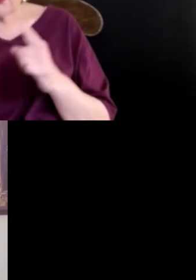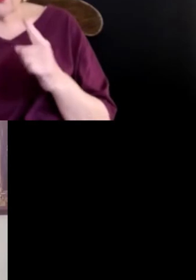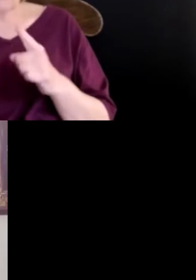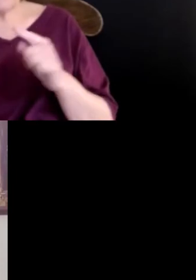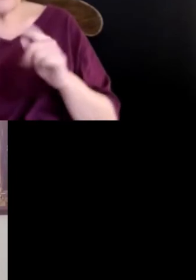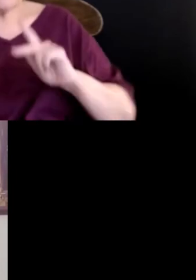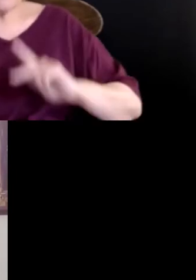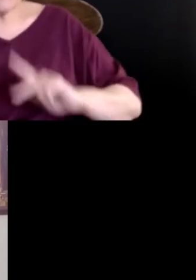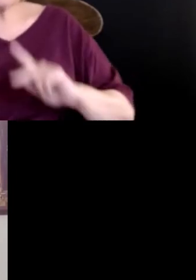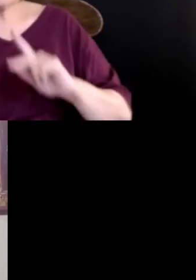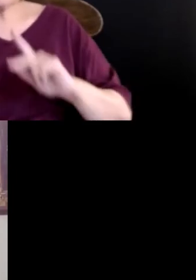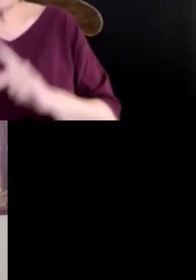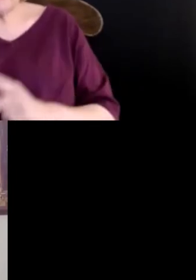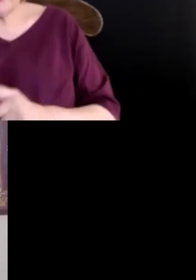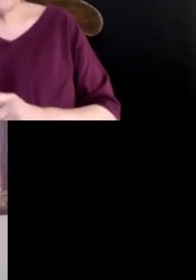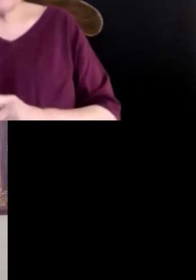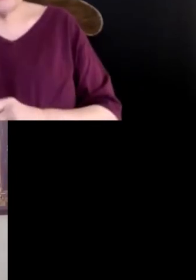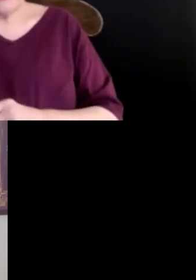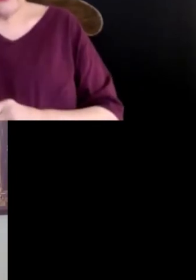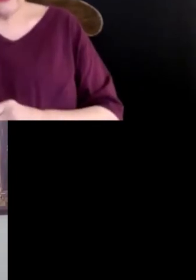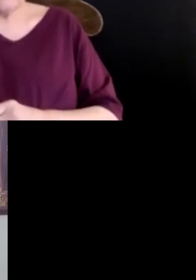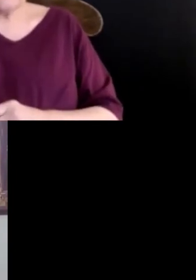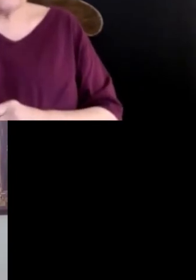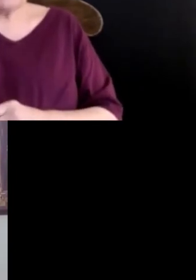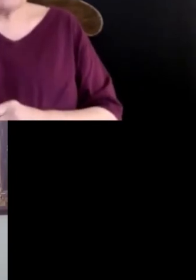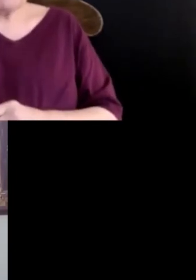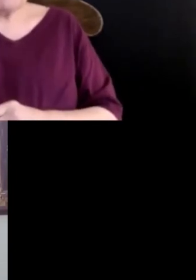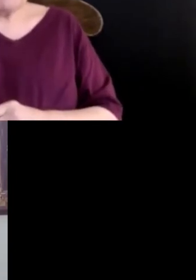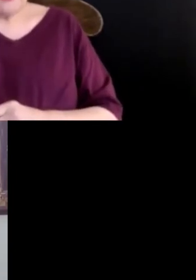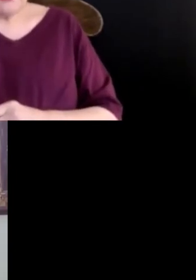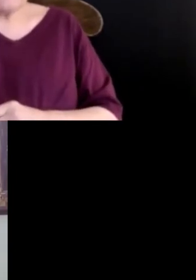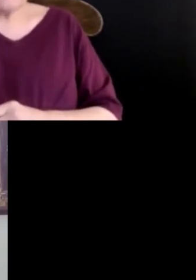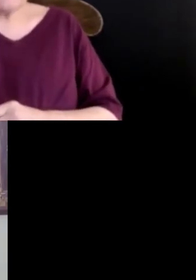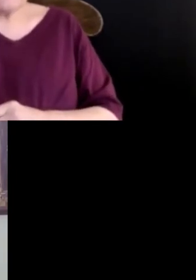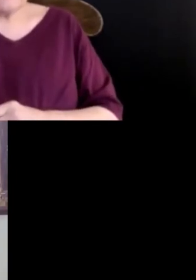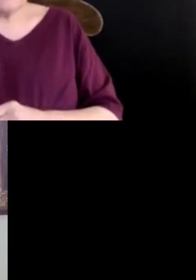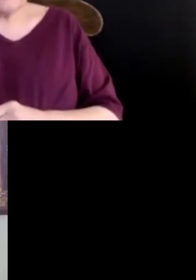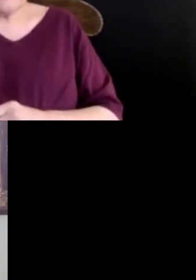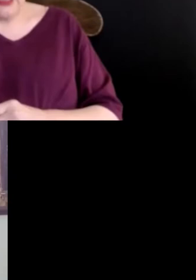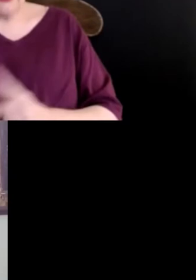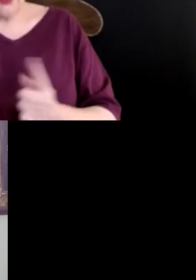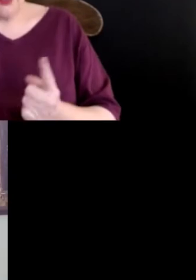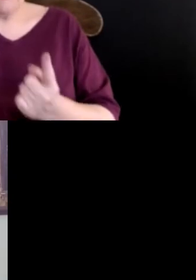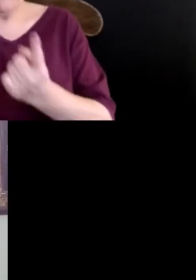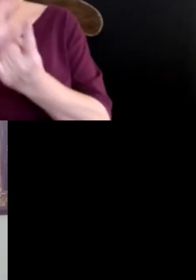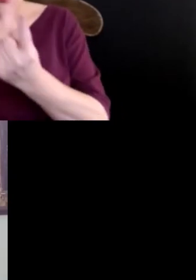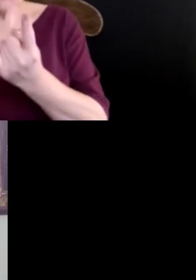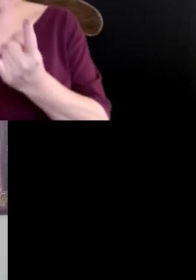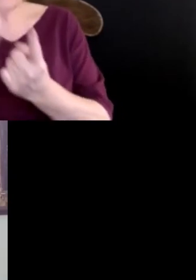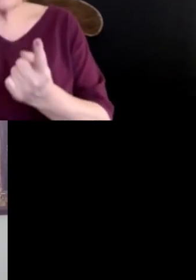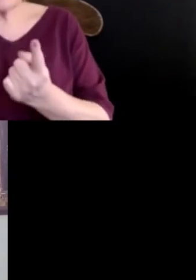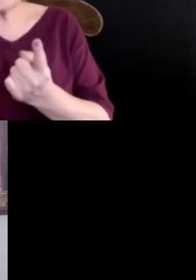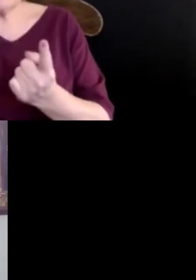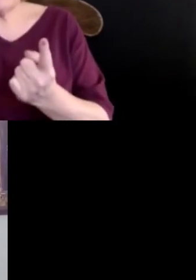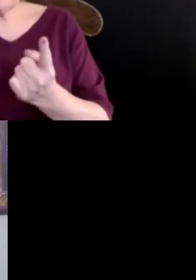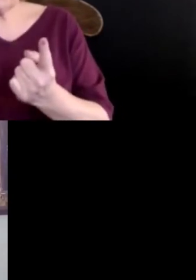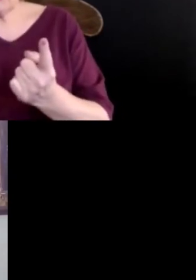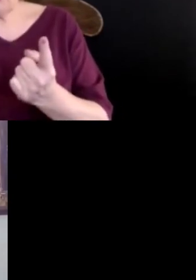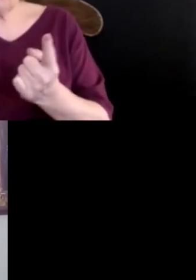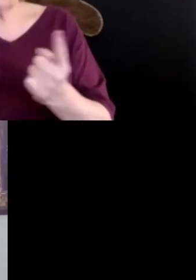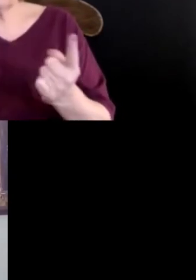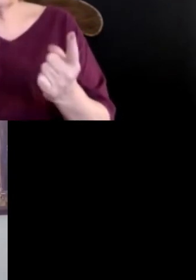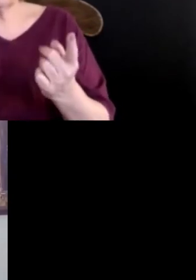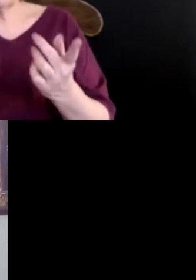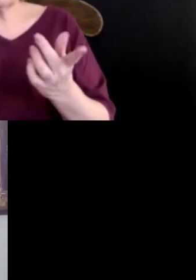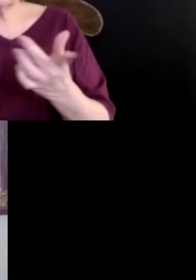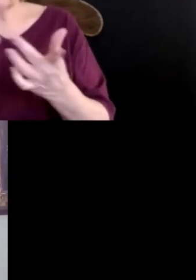to have a panic attack. It will move closer to the person to give them physical contact to orient them to reality.